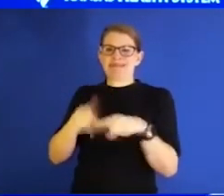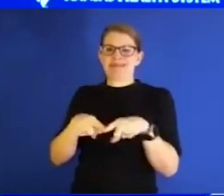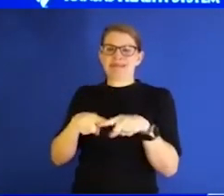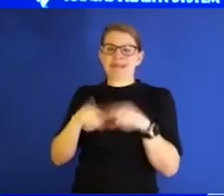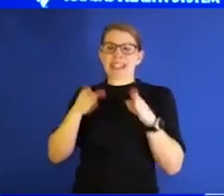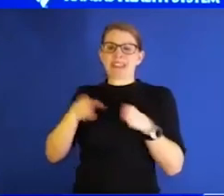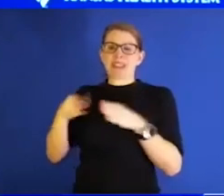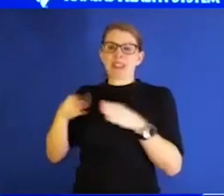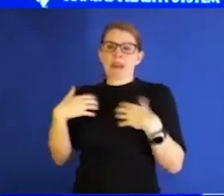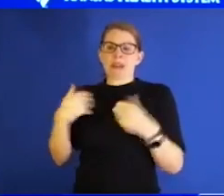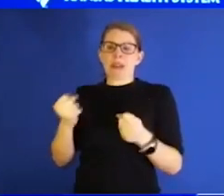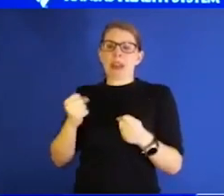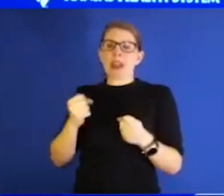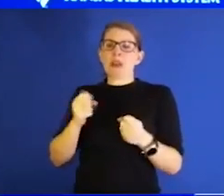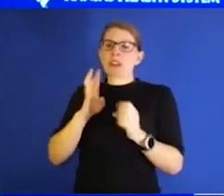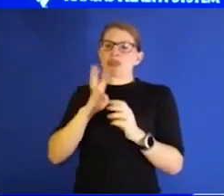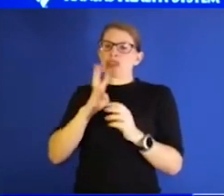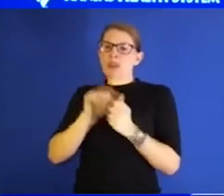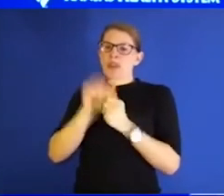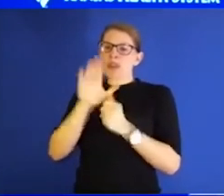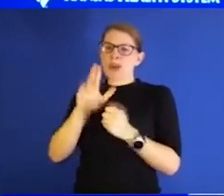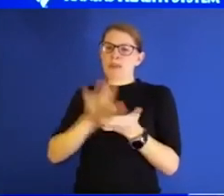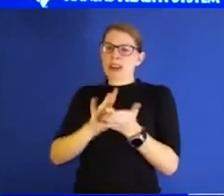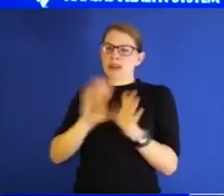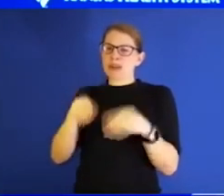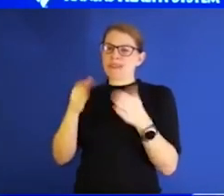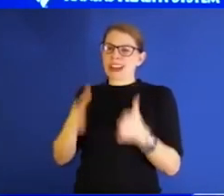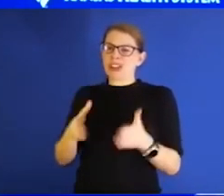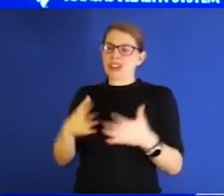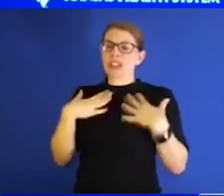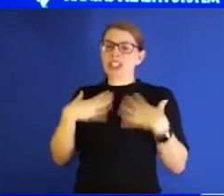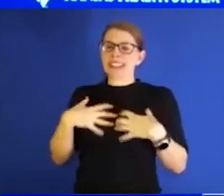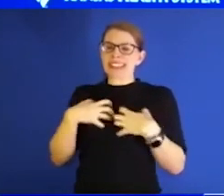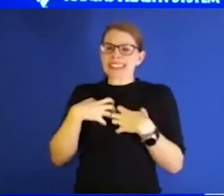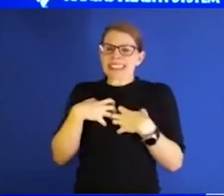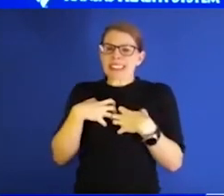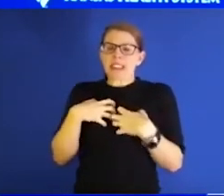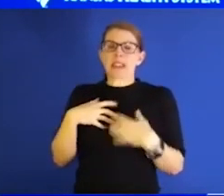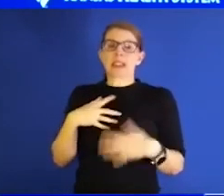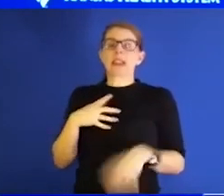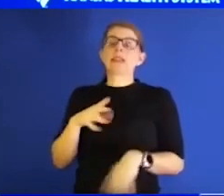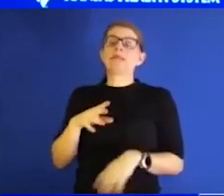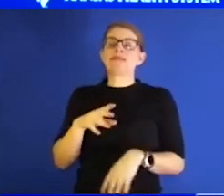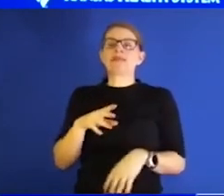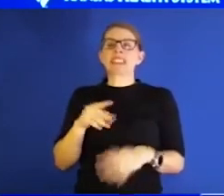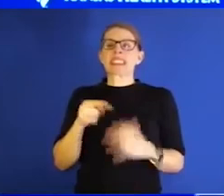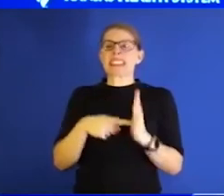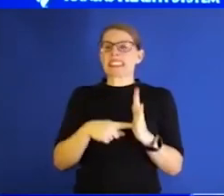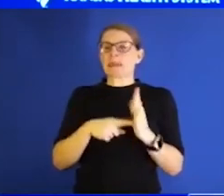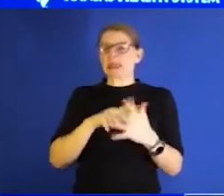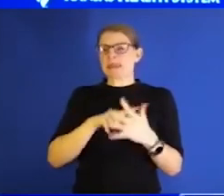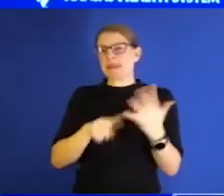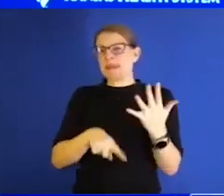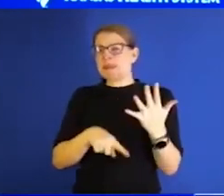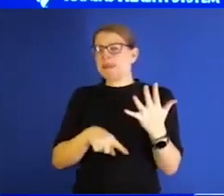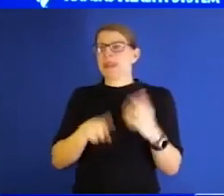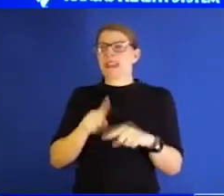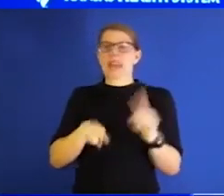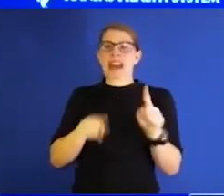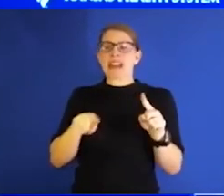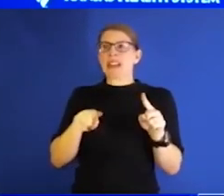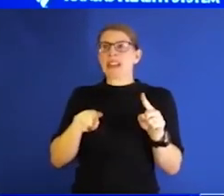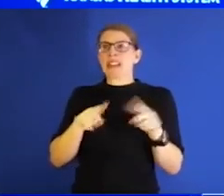with your medical provider. Chest tightness, those types of symptoms can be because of a variety of different things. Obviously,